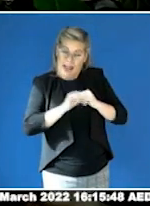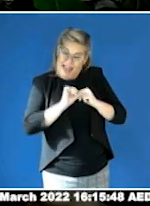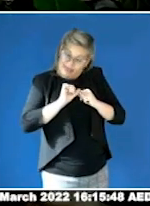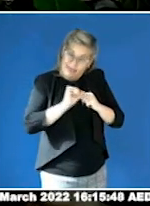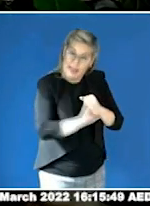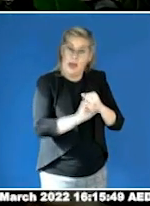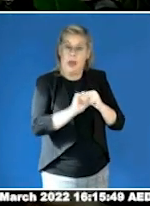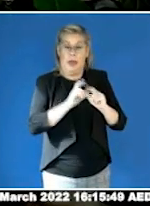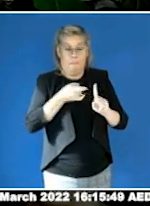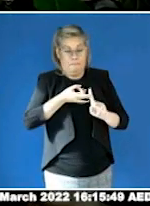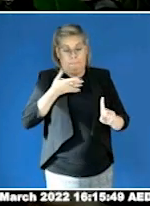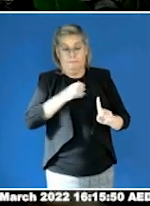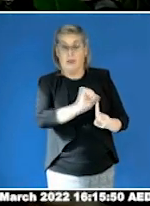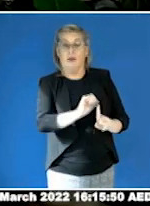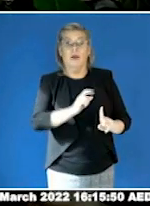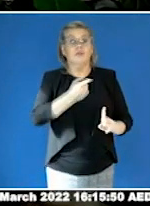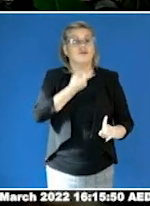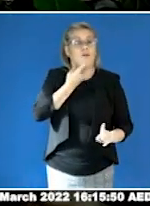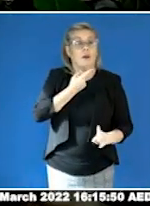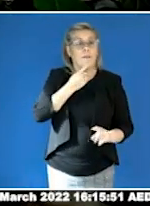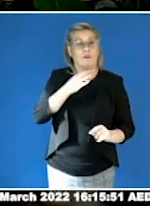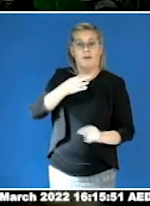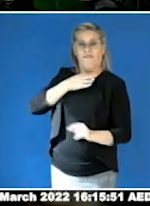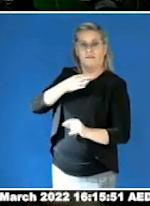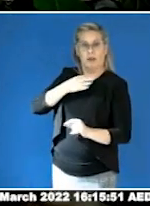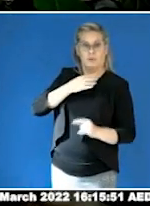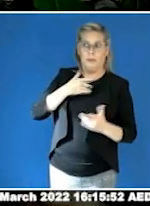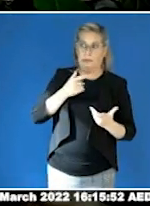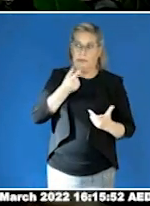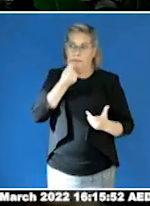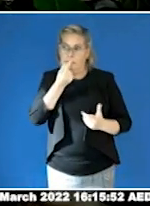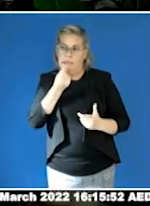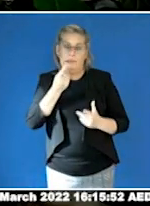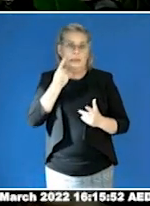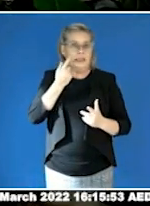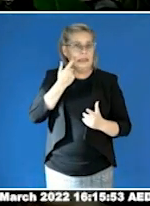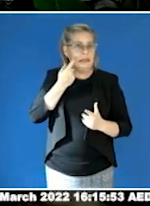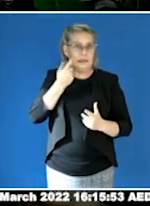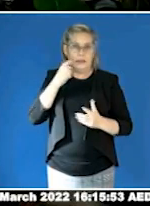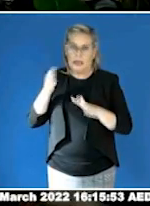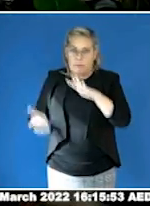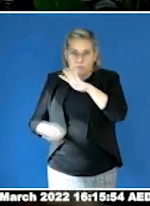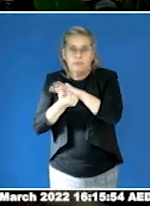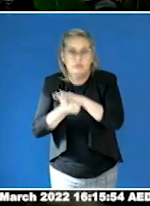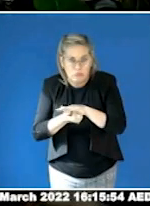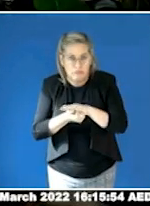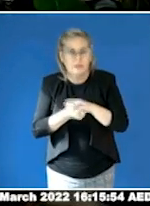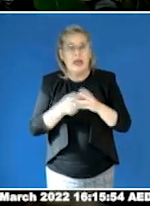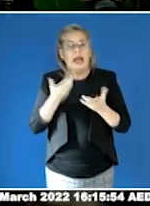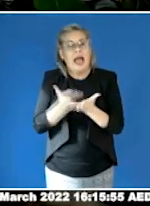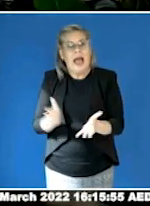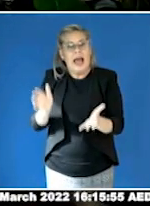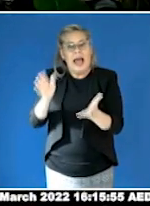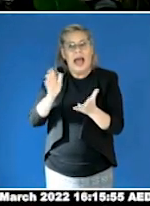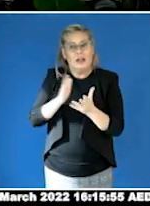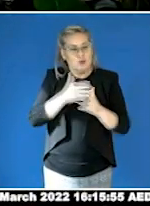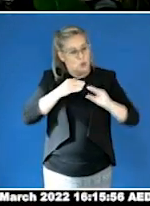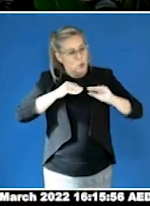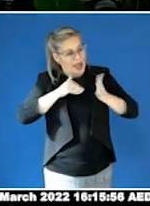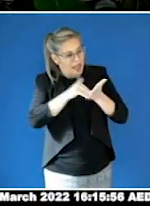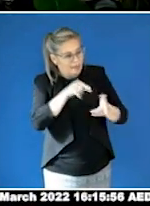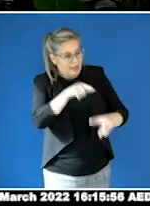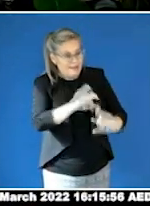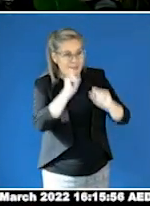safety, consent, healthy boundaries, healthy relationships, coercive control, understanding the different types of abuse.